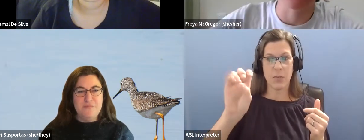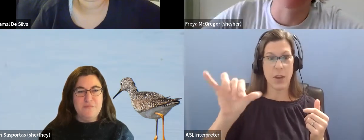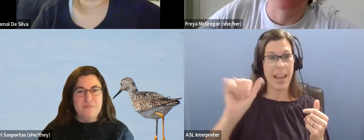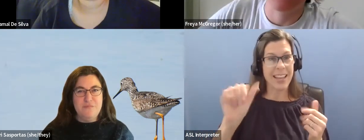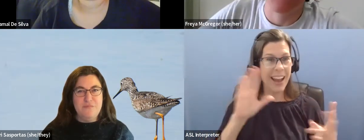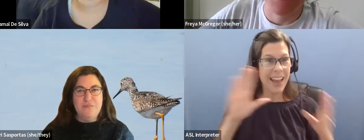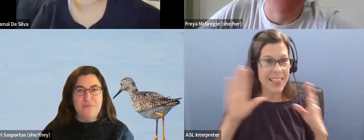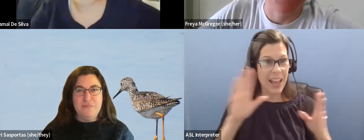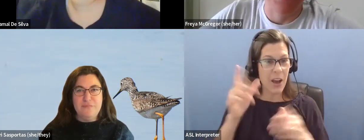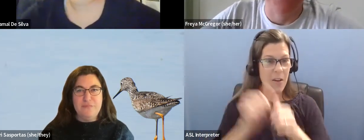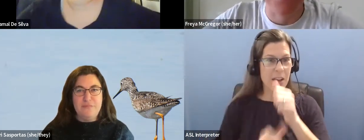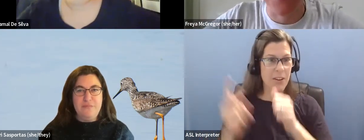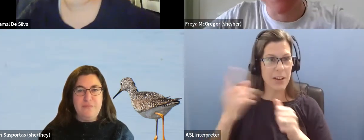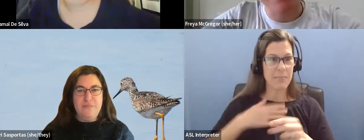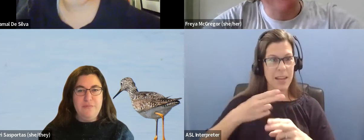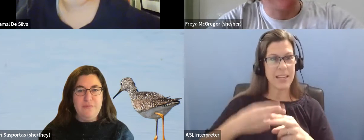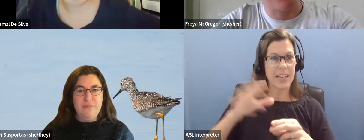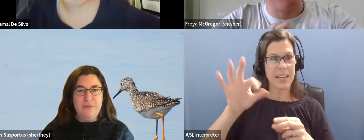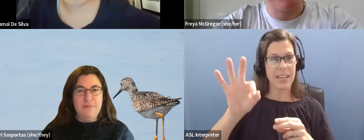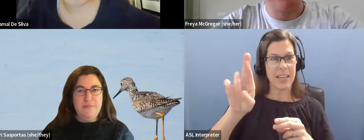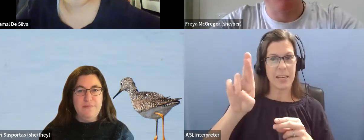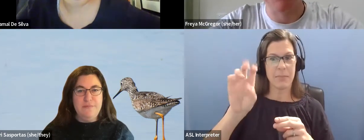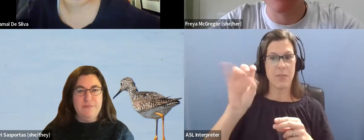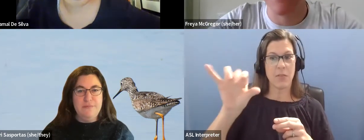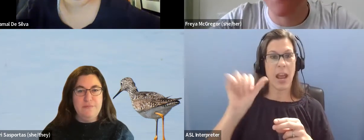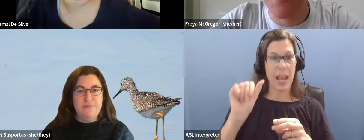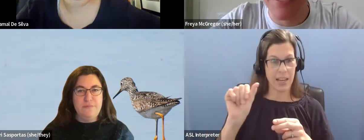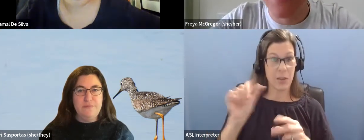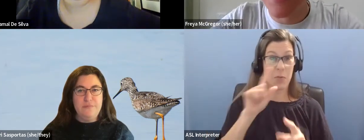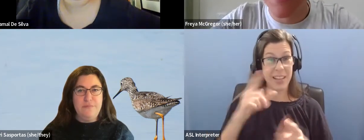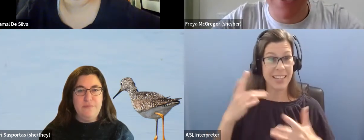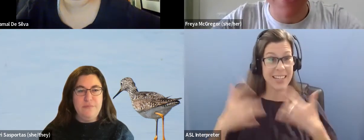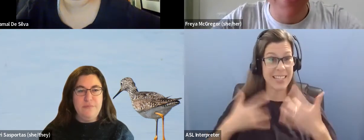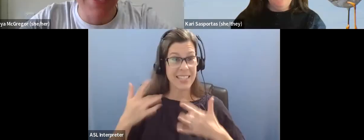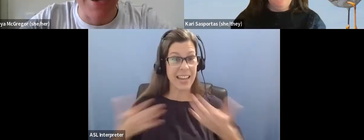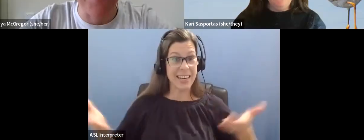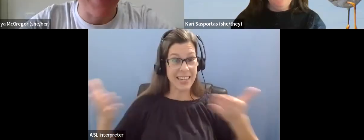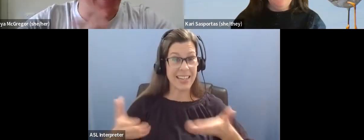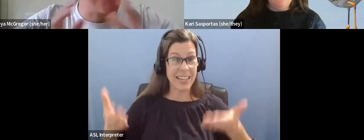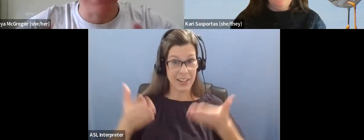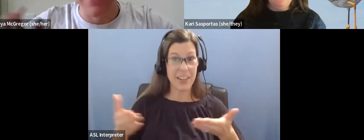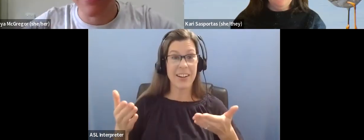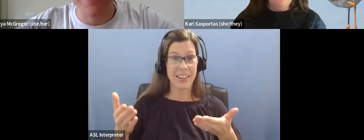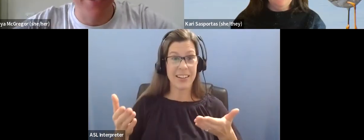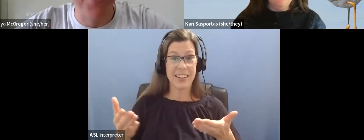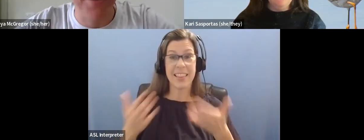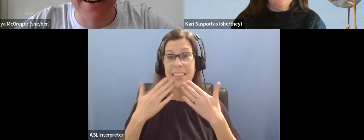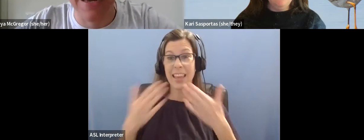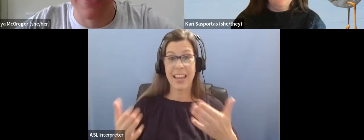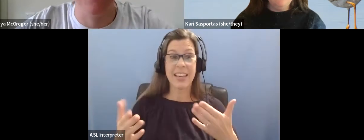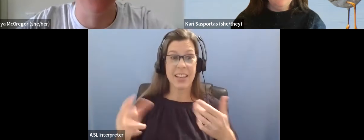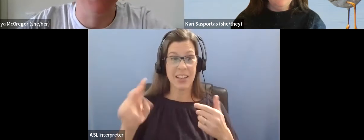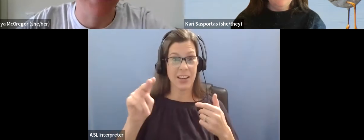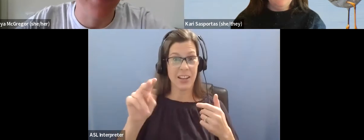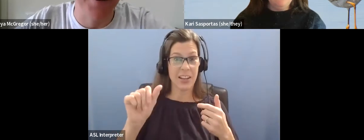Hi, everybody. My name is Freya McGregor. My pronouns are she, her, and I'm really excited to be here with you tonight. Again, big thanks to Namal,